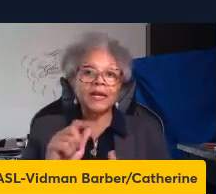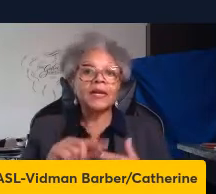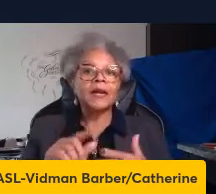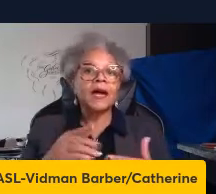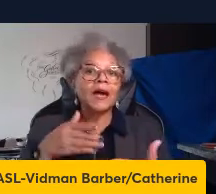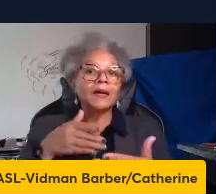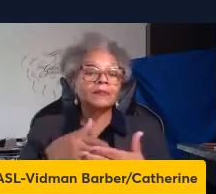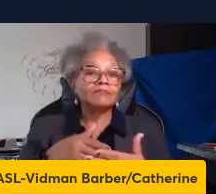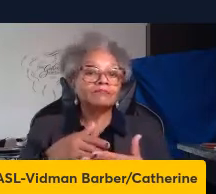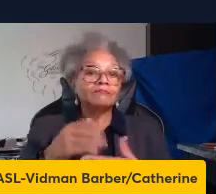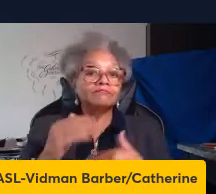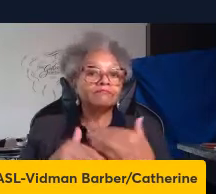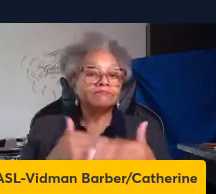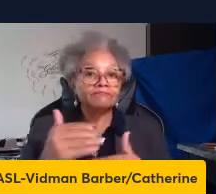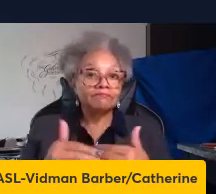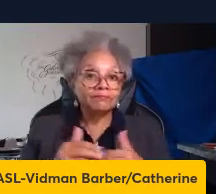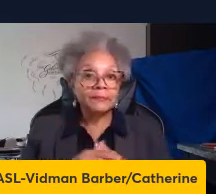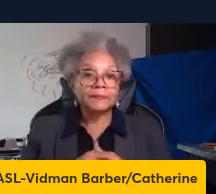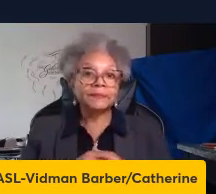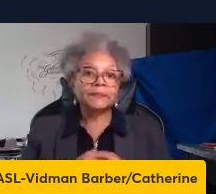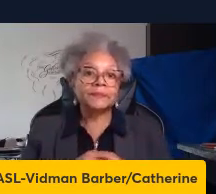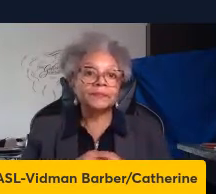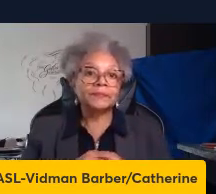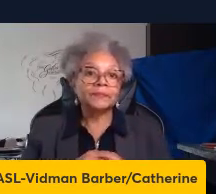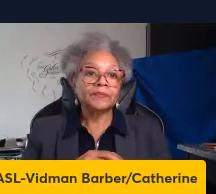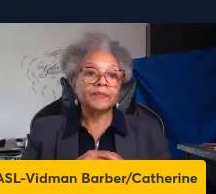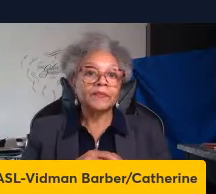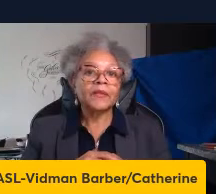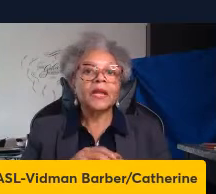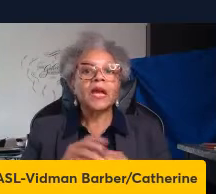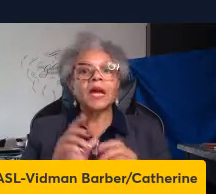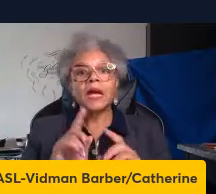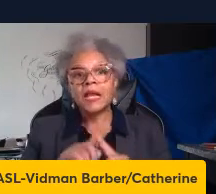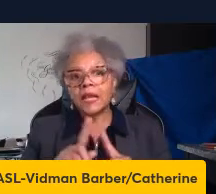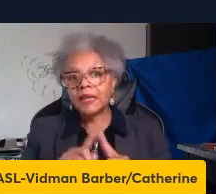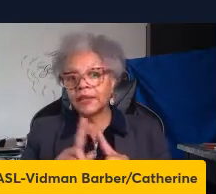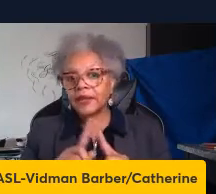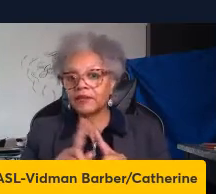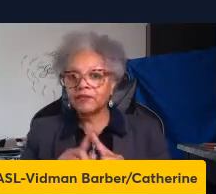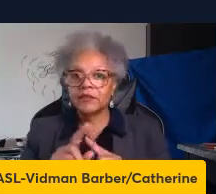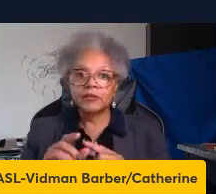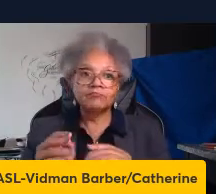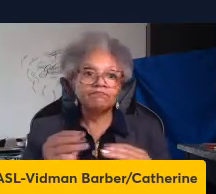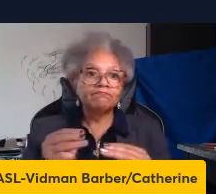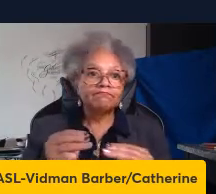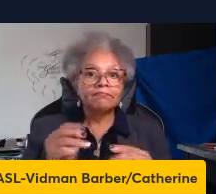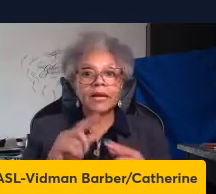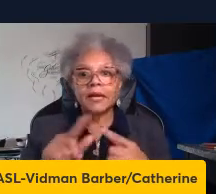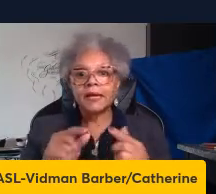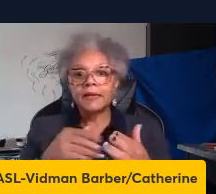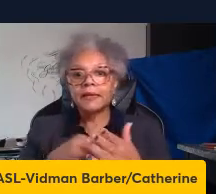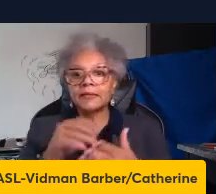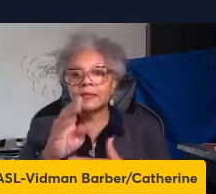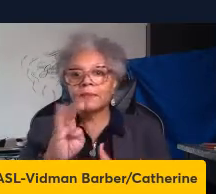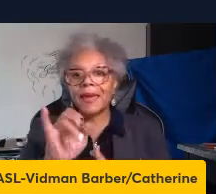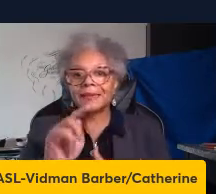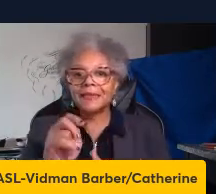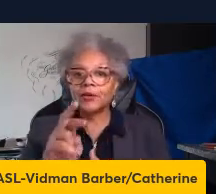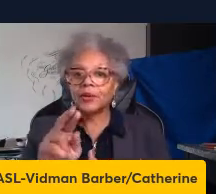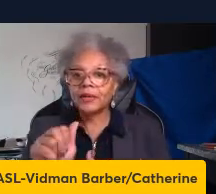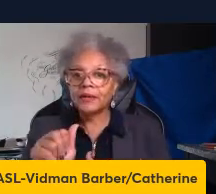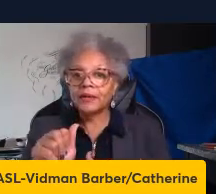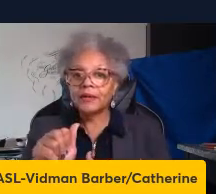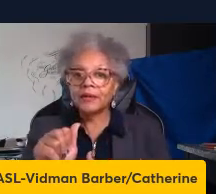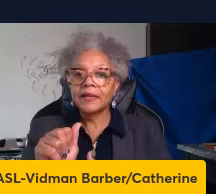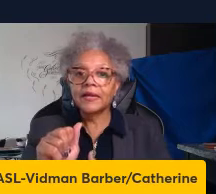there is great mitigation of immune responses against the bacteria and the risk of TB